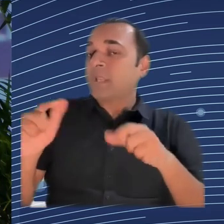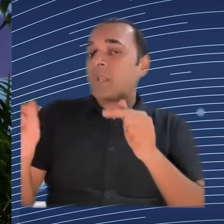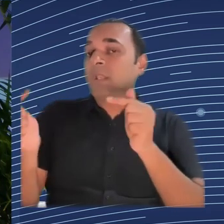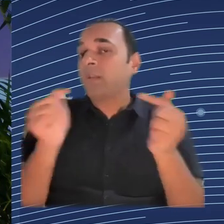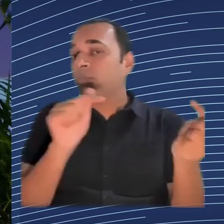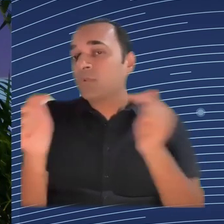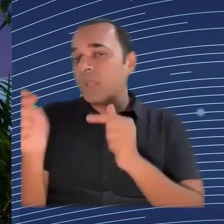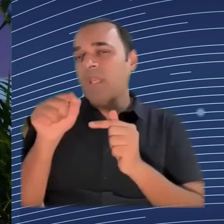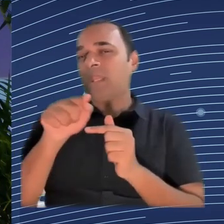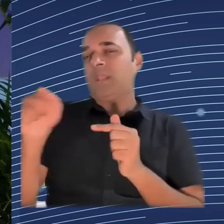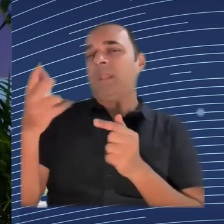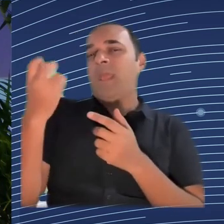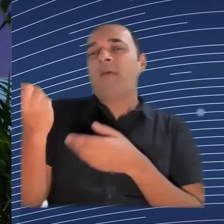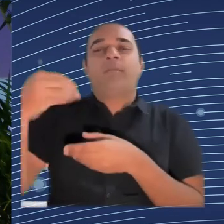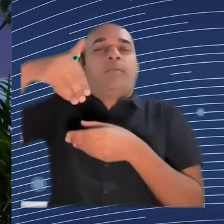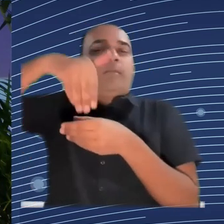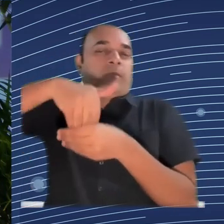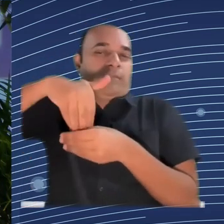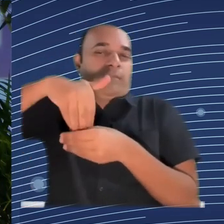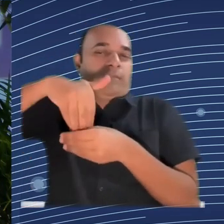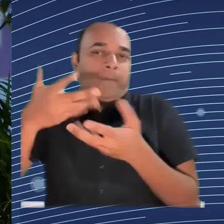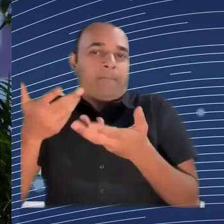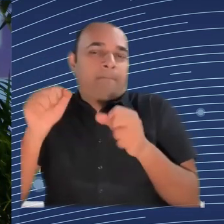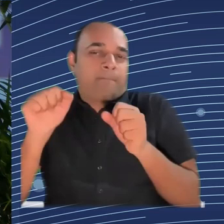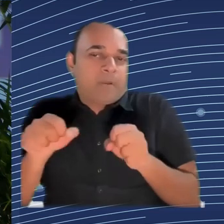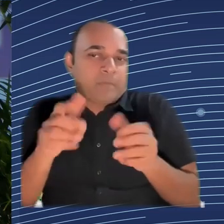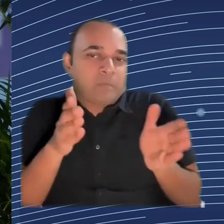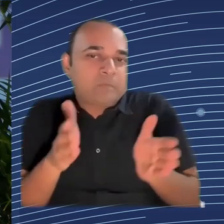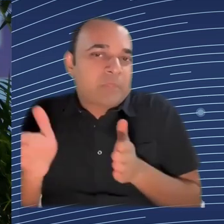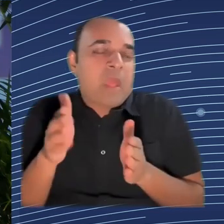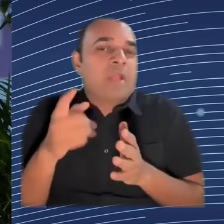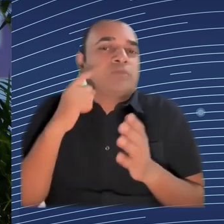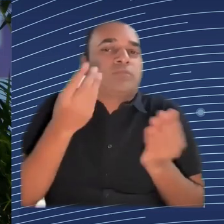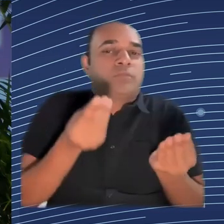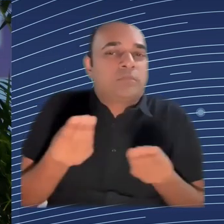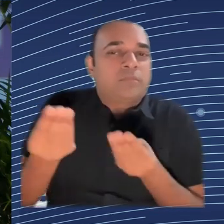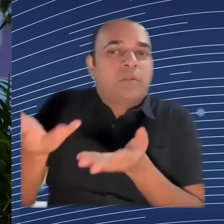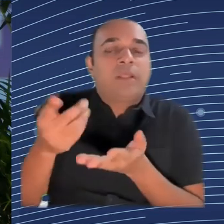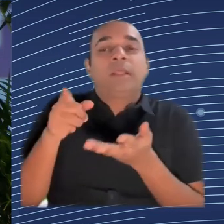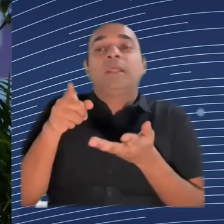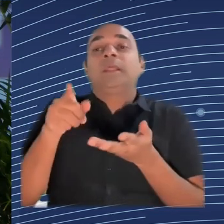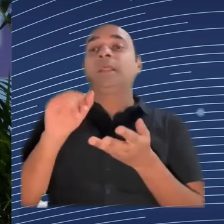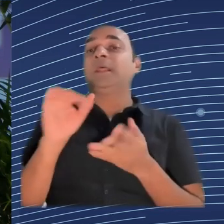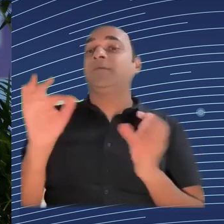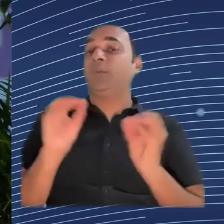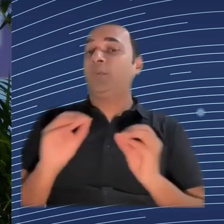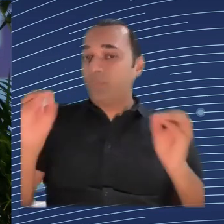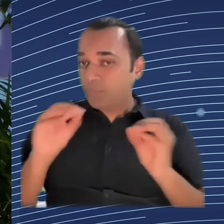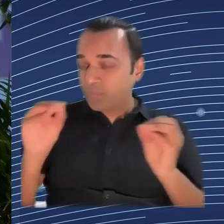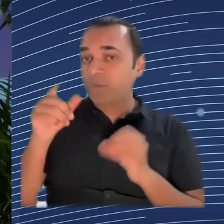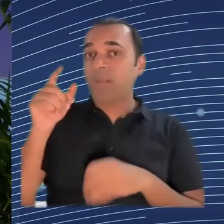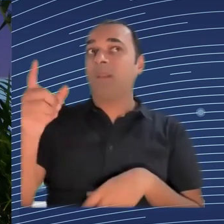European level. So don't tell me there is no social dialogue at the workplace, because if you want to have one, or if you want to have the support of one,